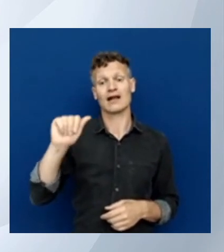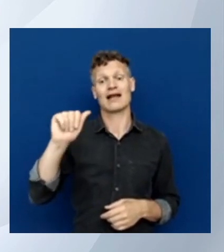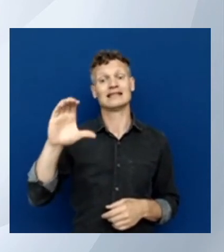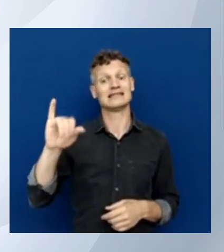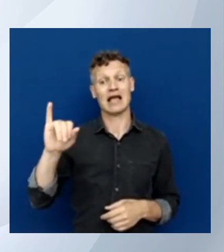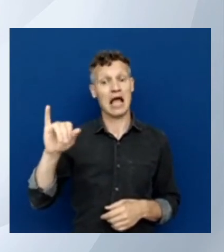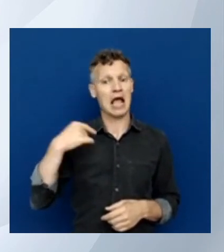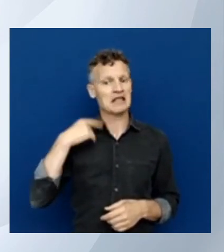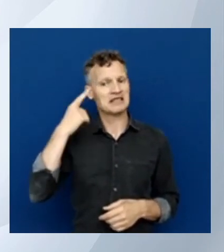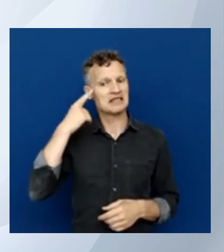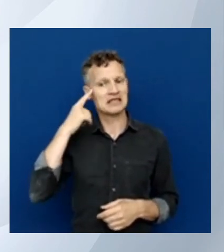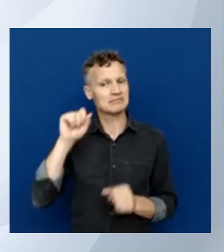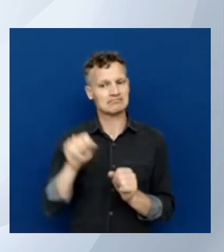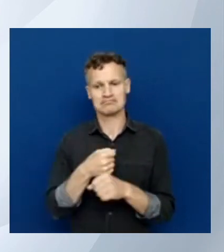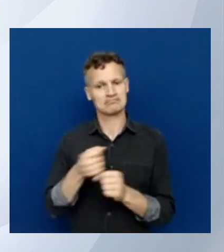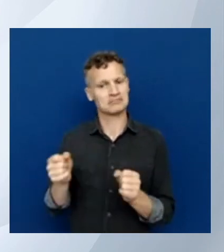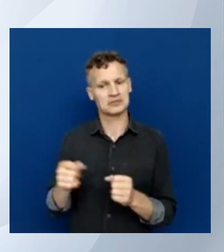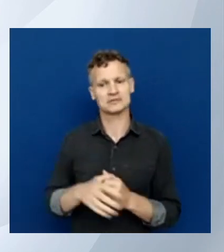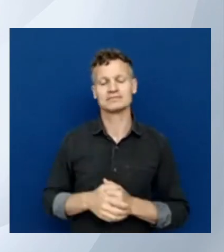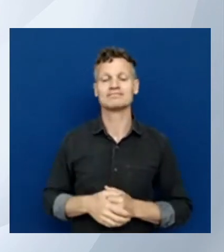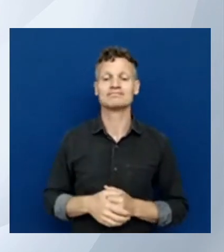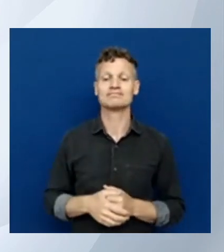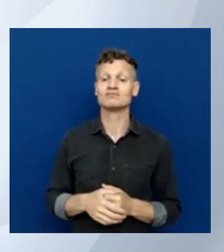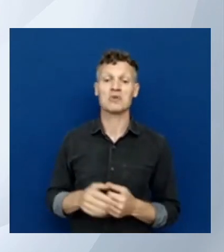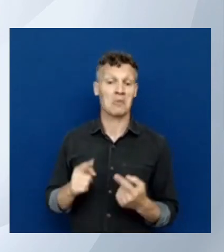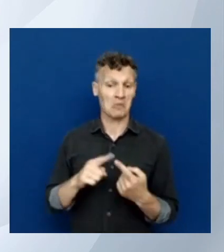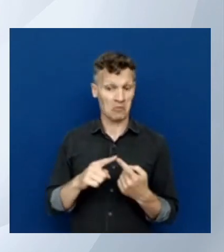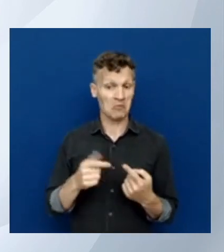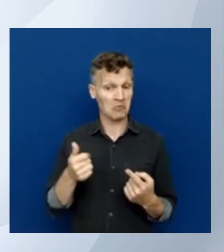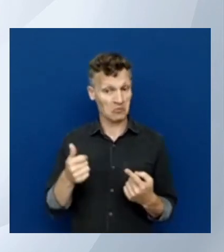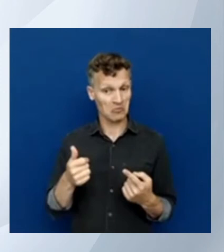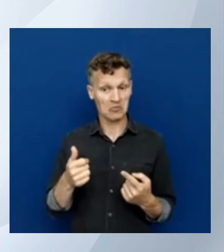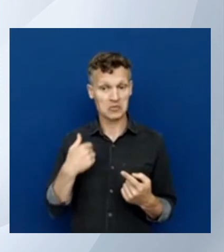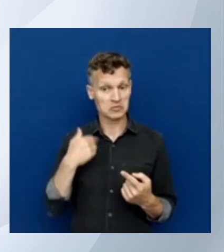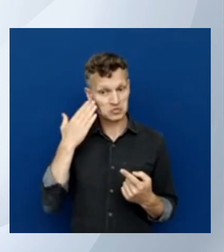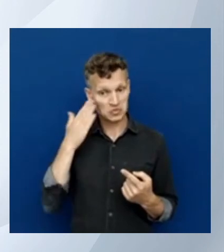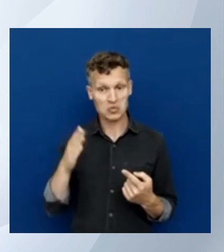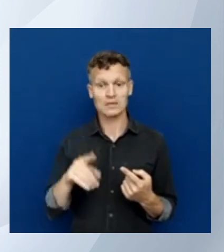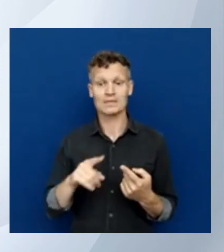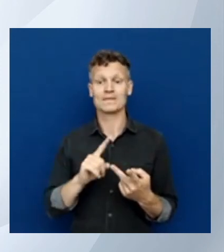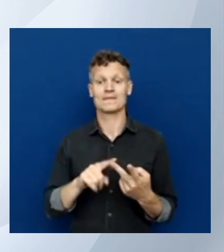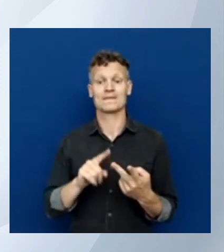question can you use CloudShell from your desktop or your laptop directly